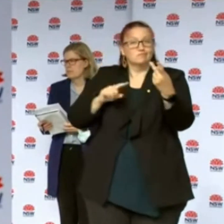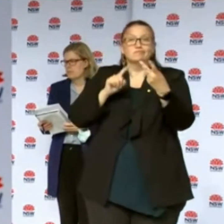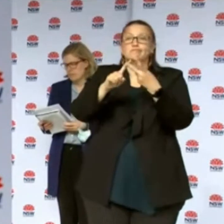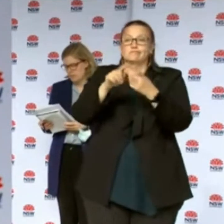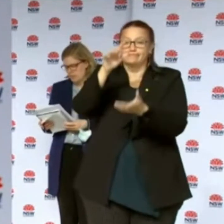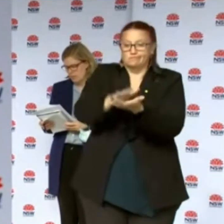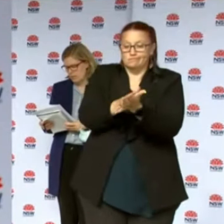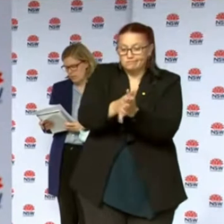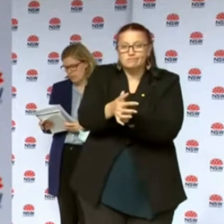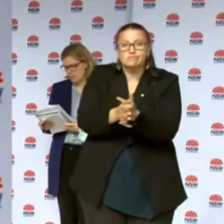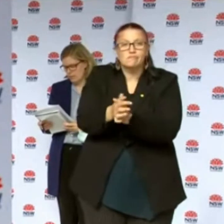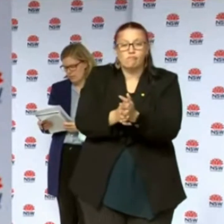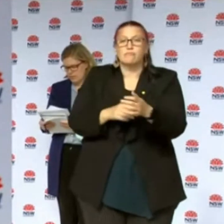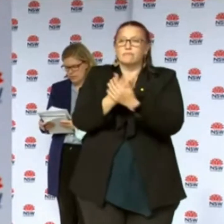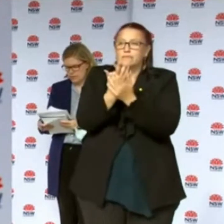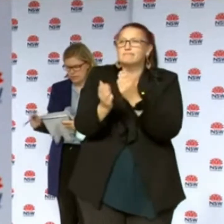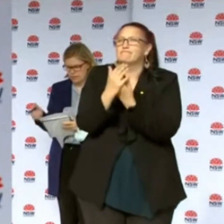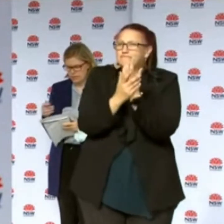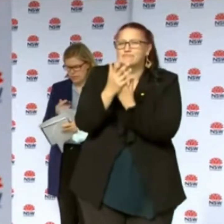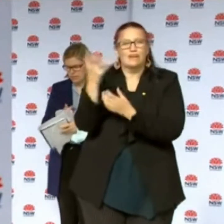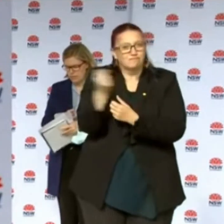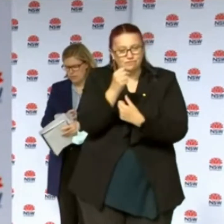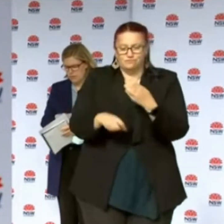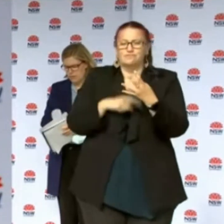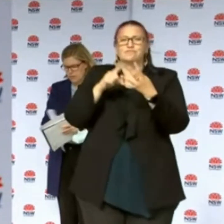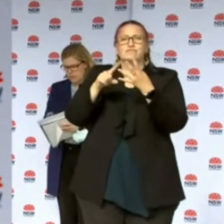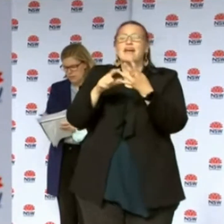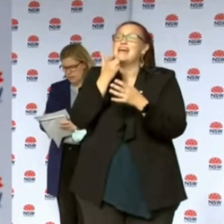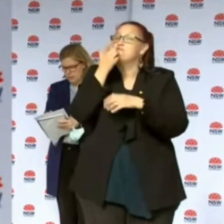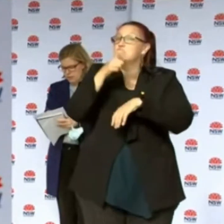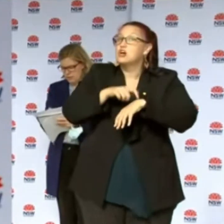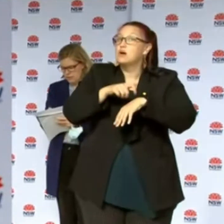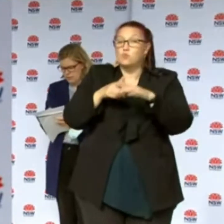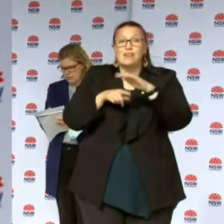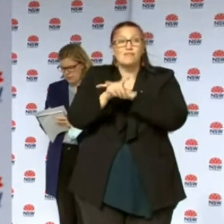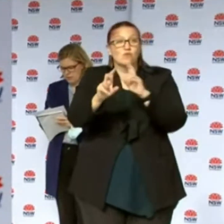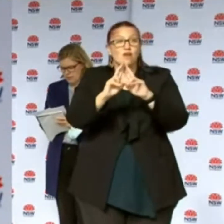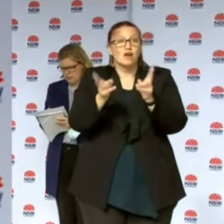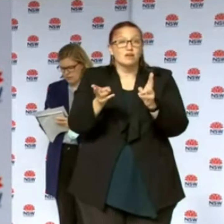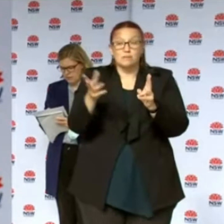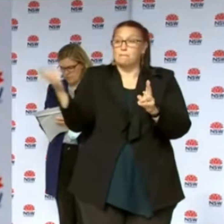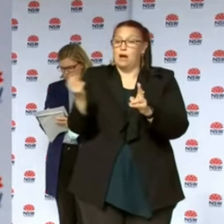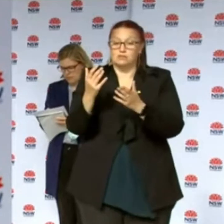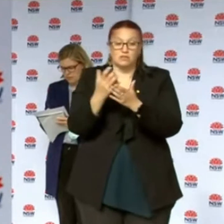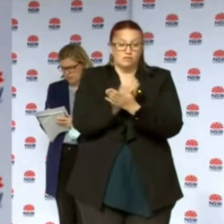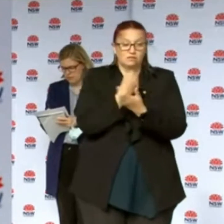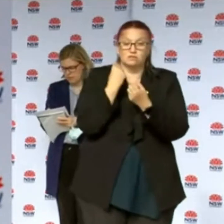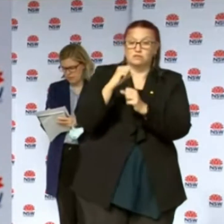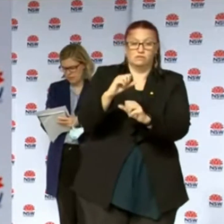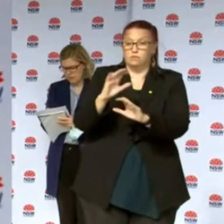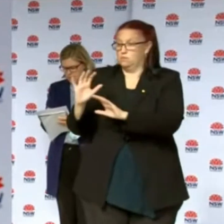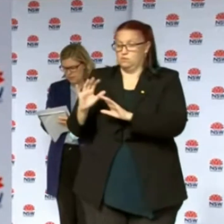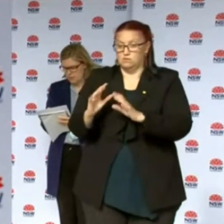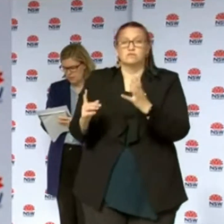sure that every time you go out of your home and you're thinking about your movements that you're COVID safe and of course